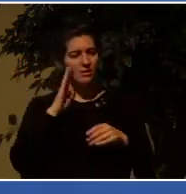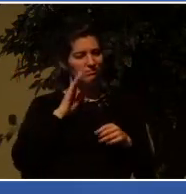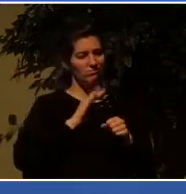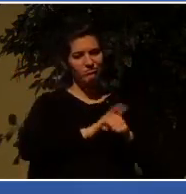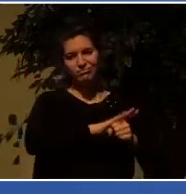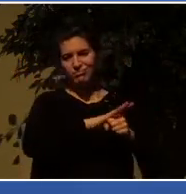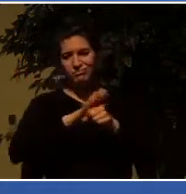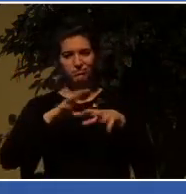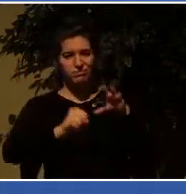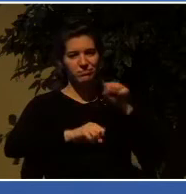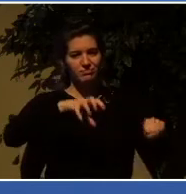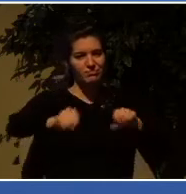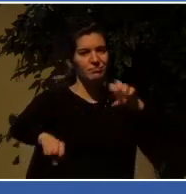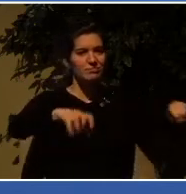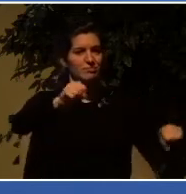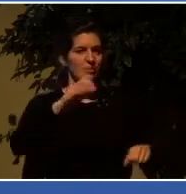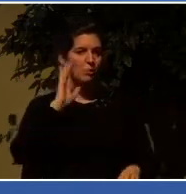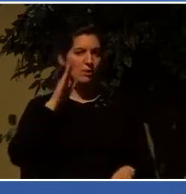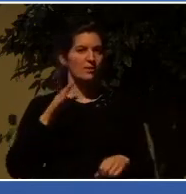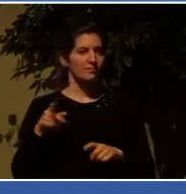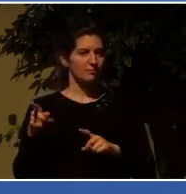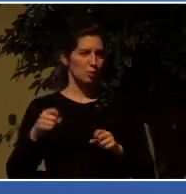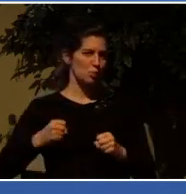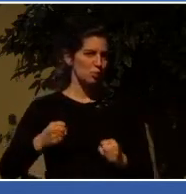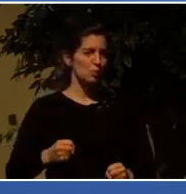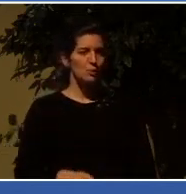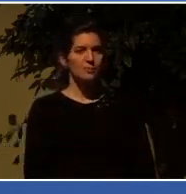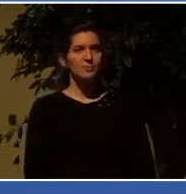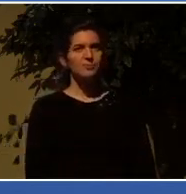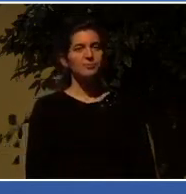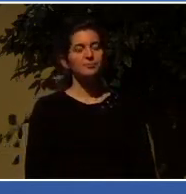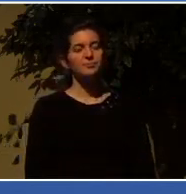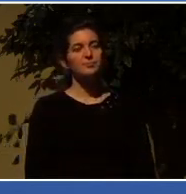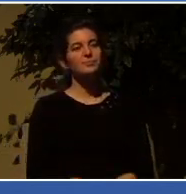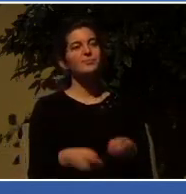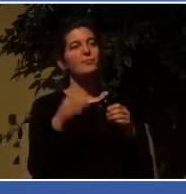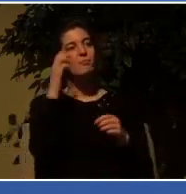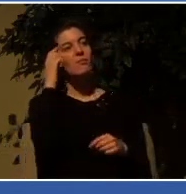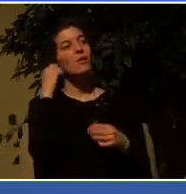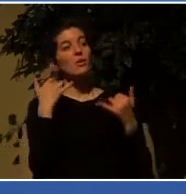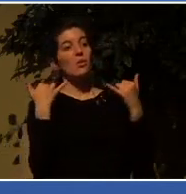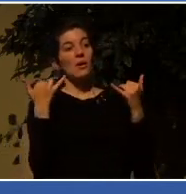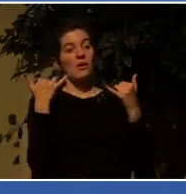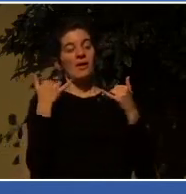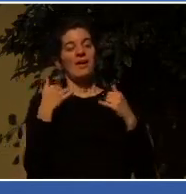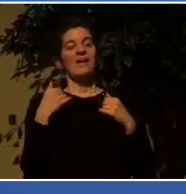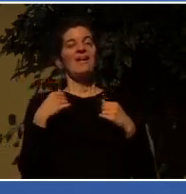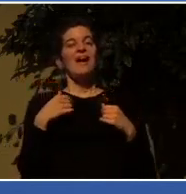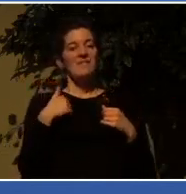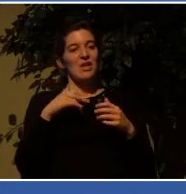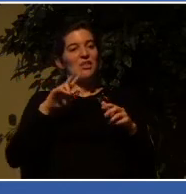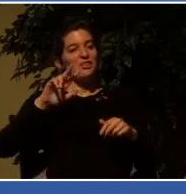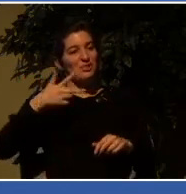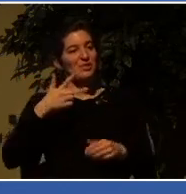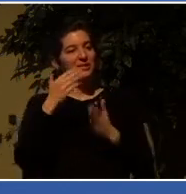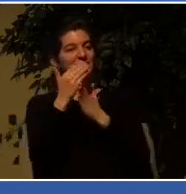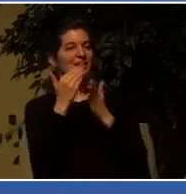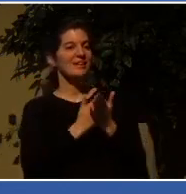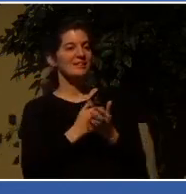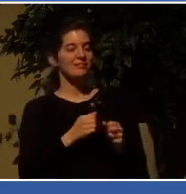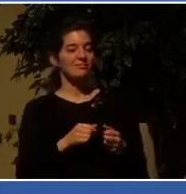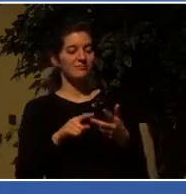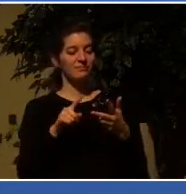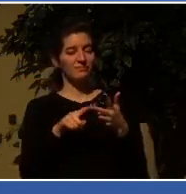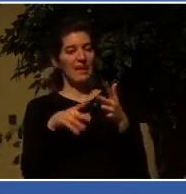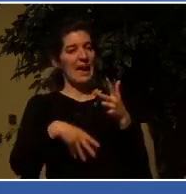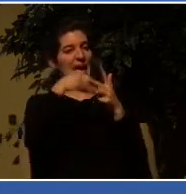that brings us this morning then to still a third lesson that I think we need to learn from this story here in